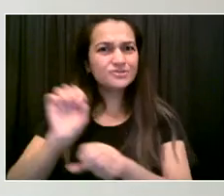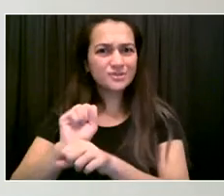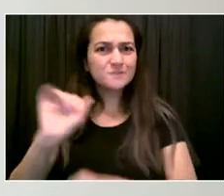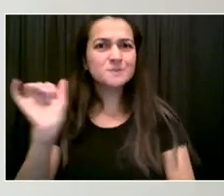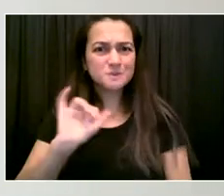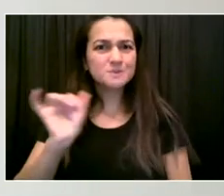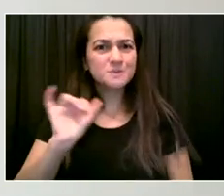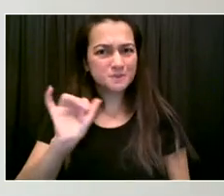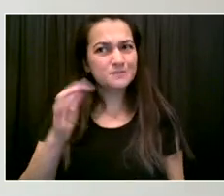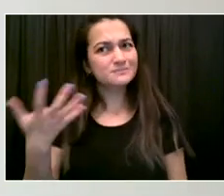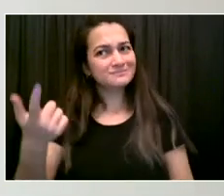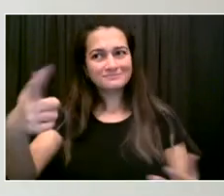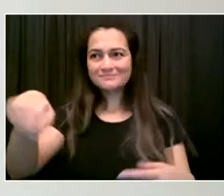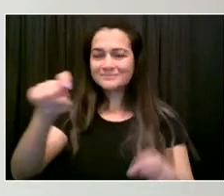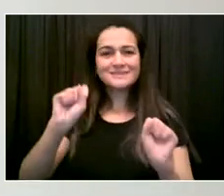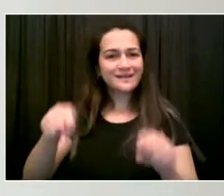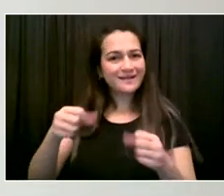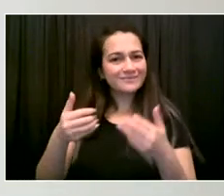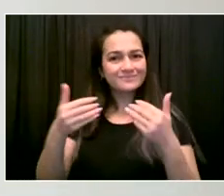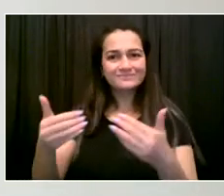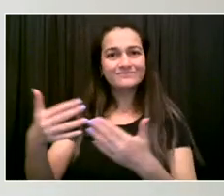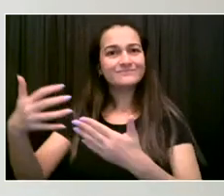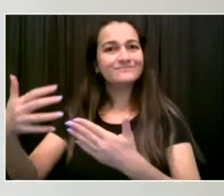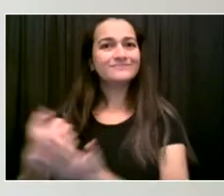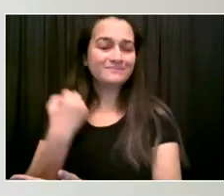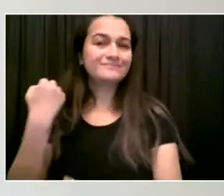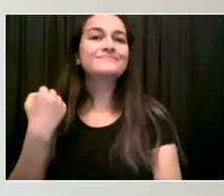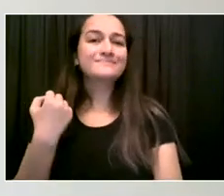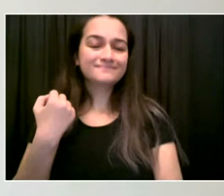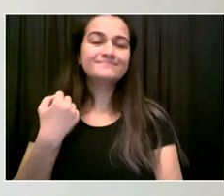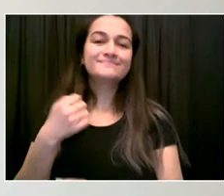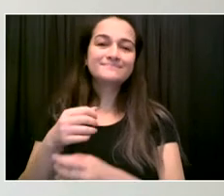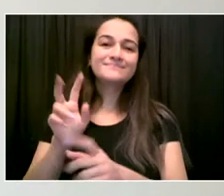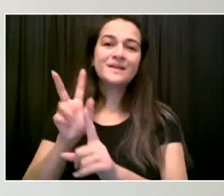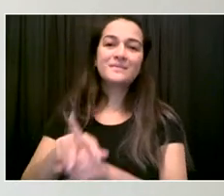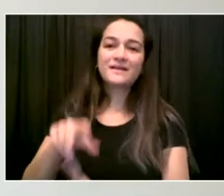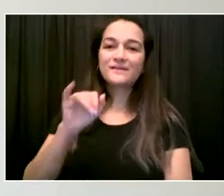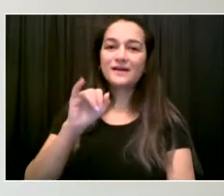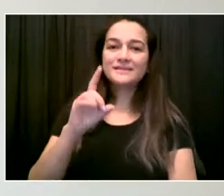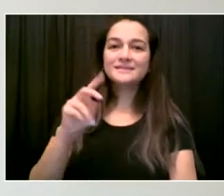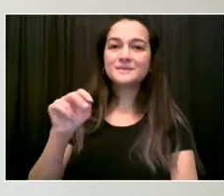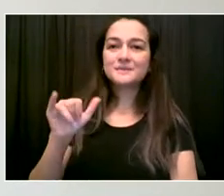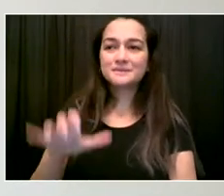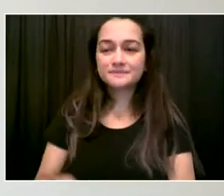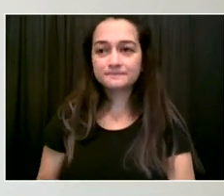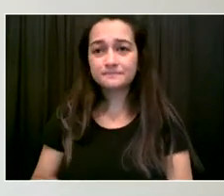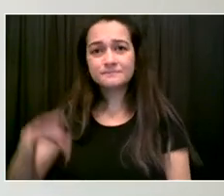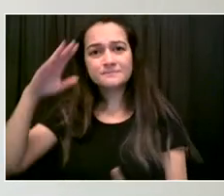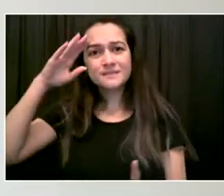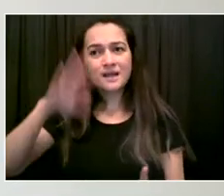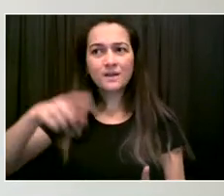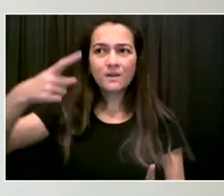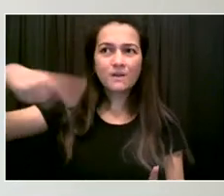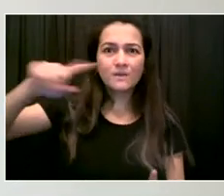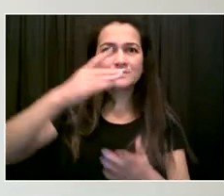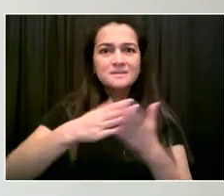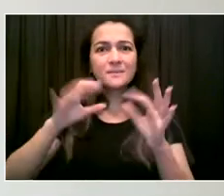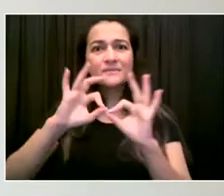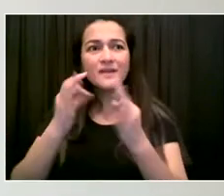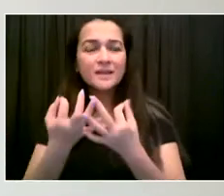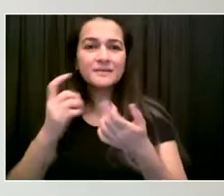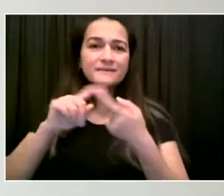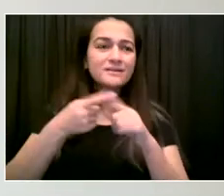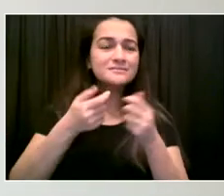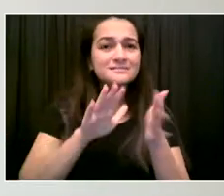The ID will be accepted for these workers to establish residency and identity requirements. So a real expansion to access